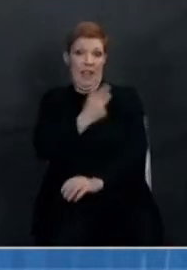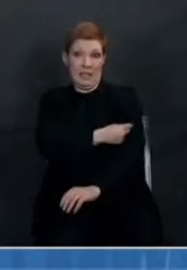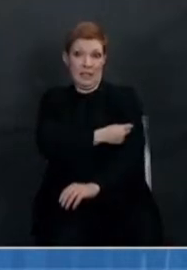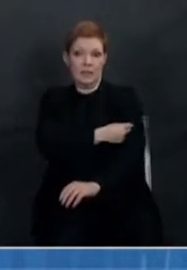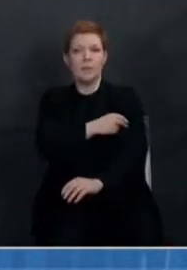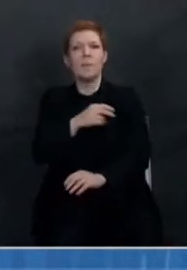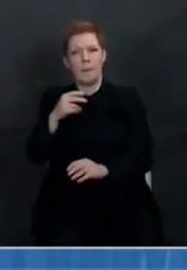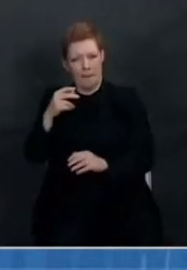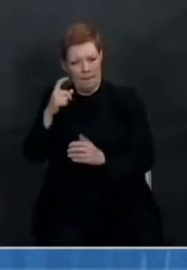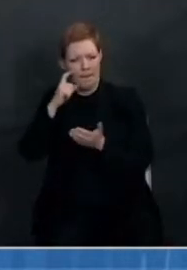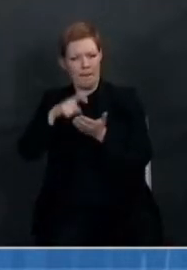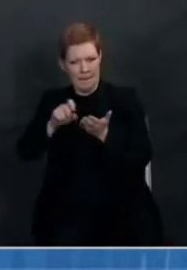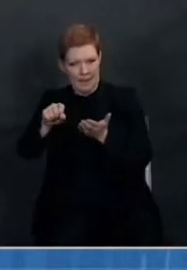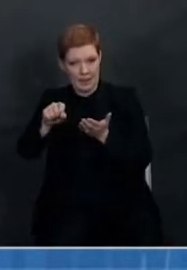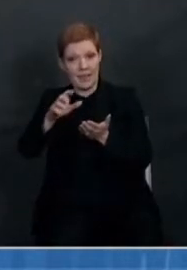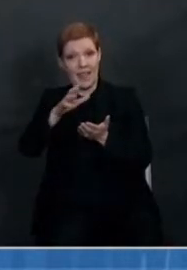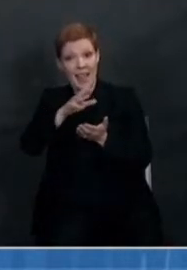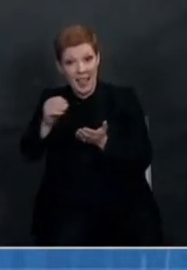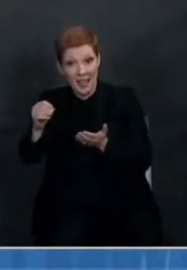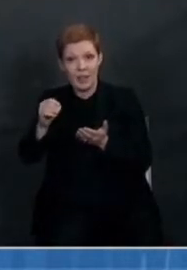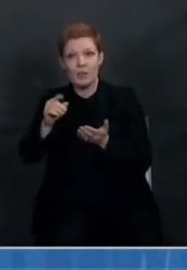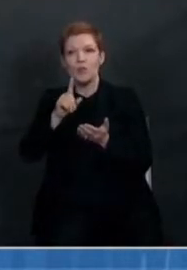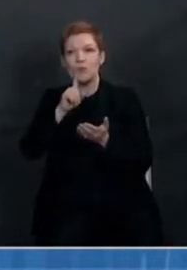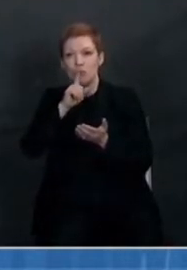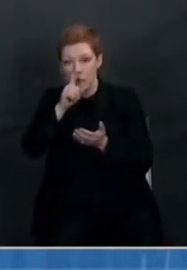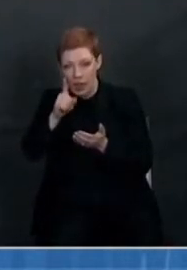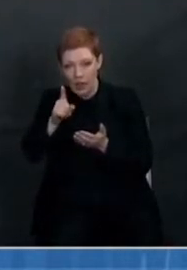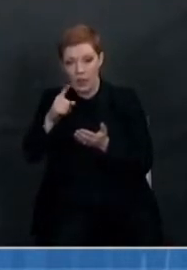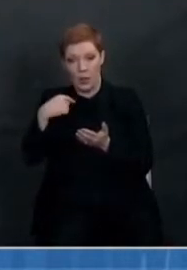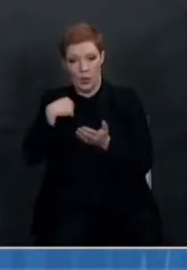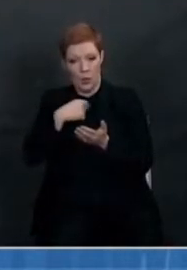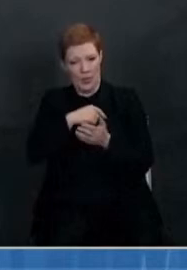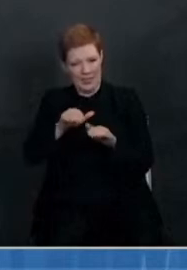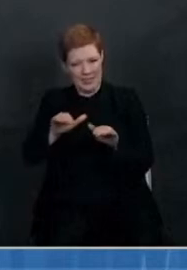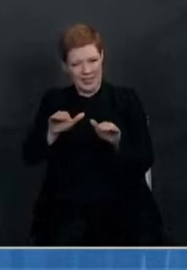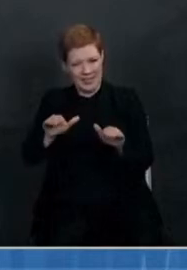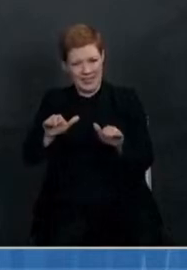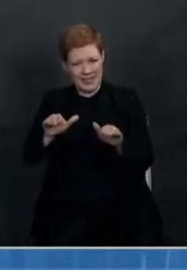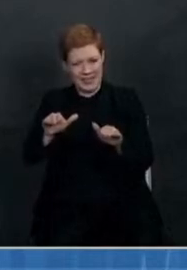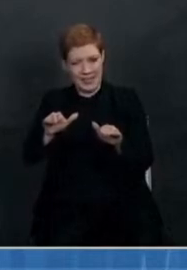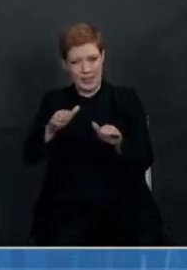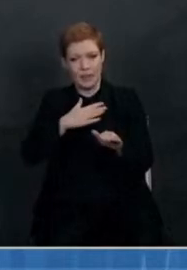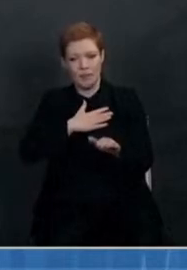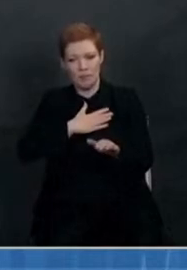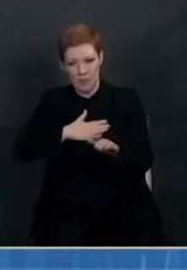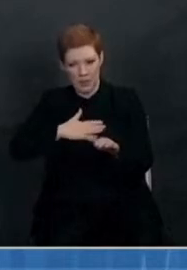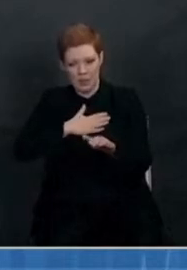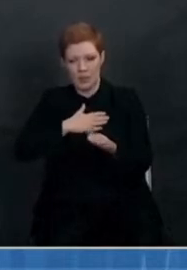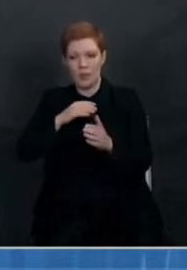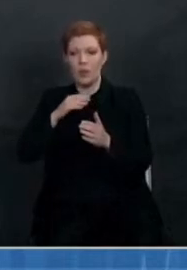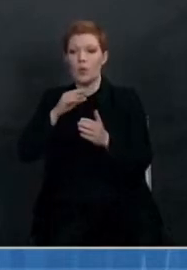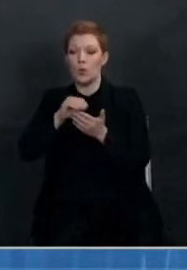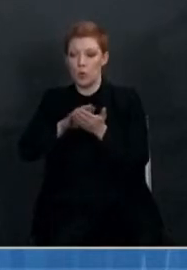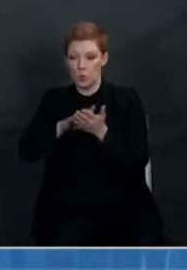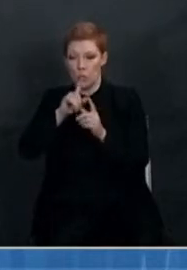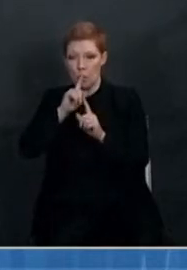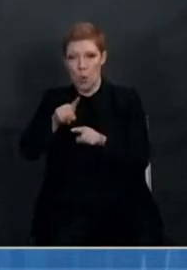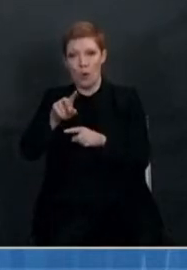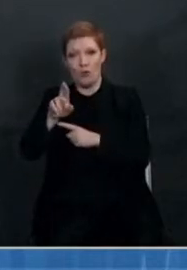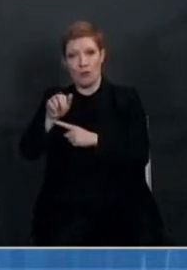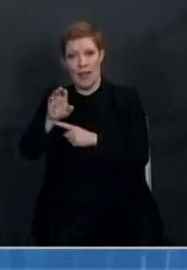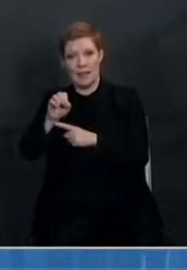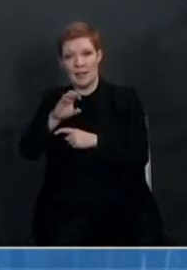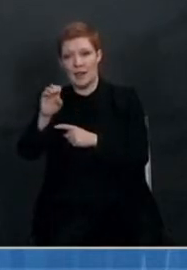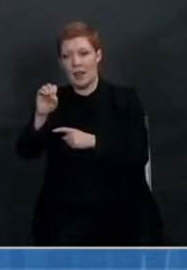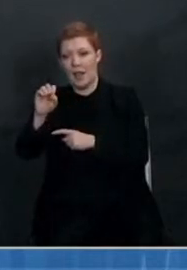ask them to really make an extended effort now to report race and ethnicity data as they submit